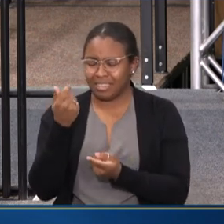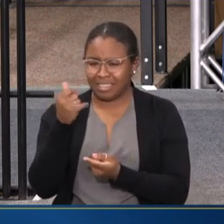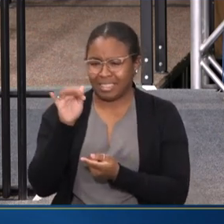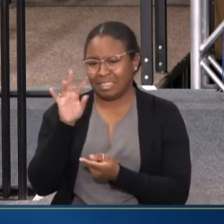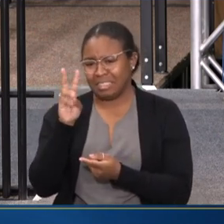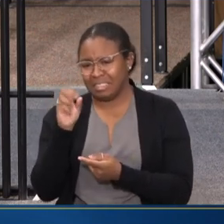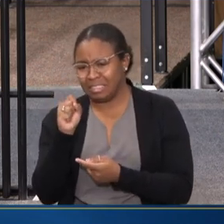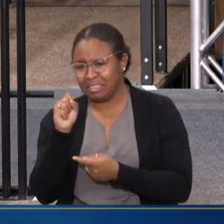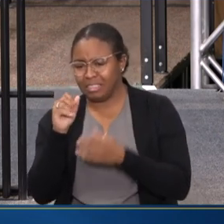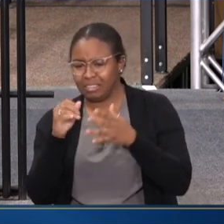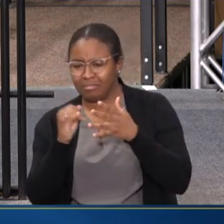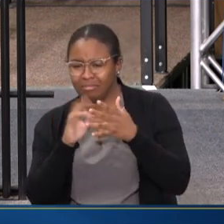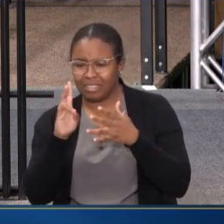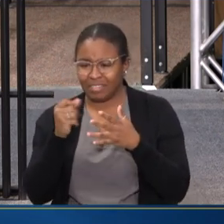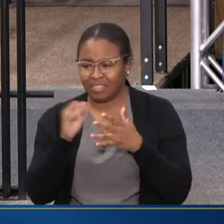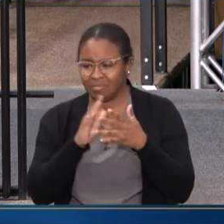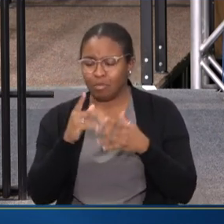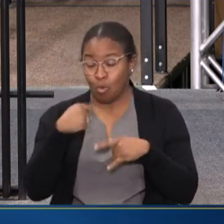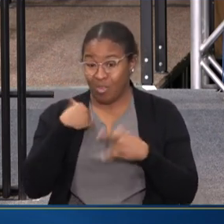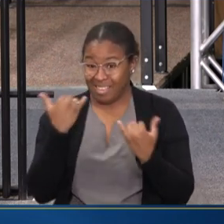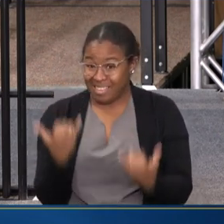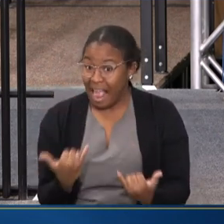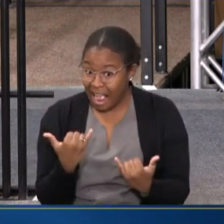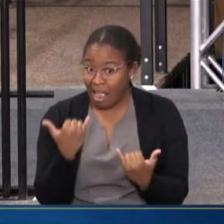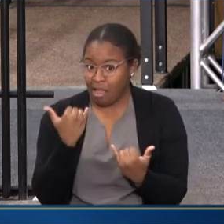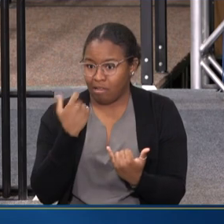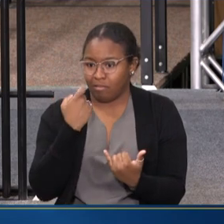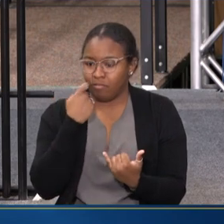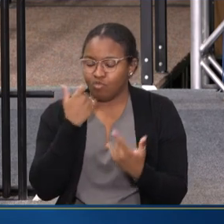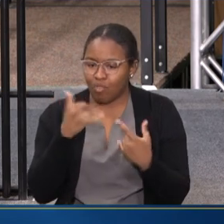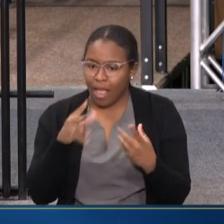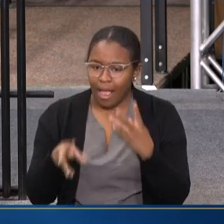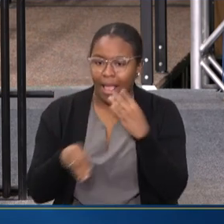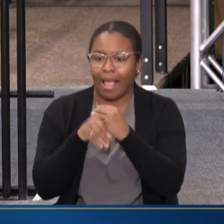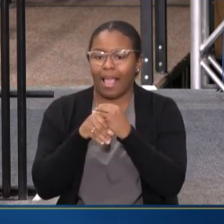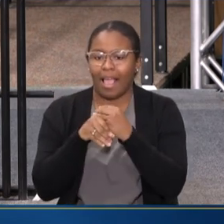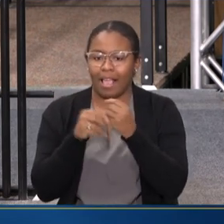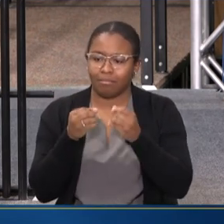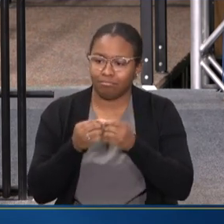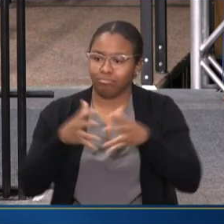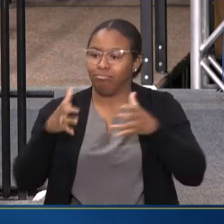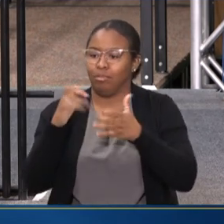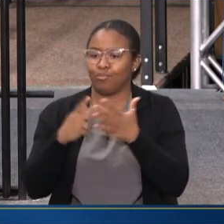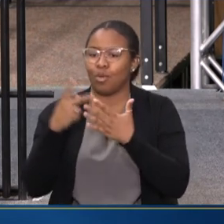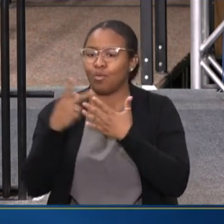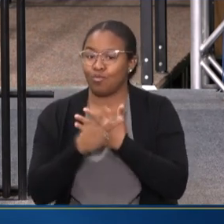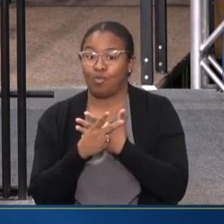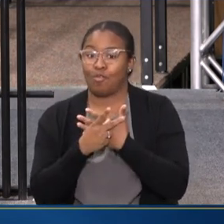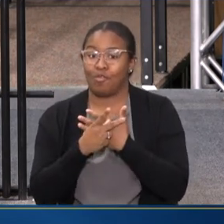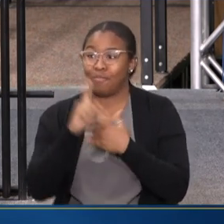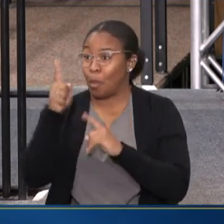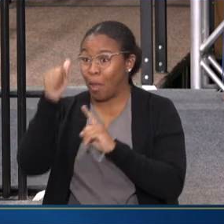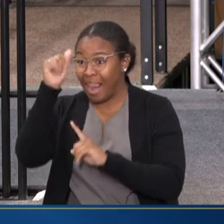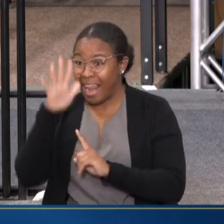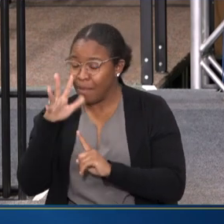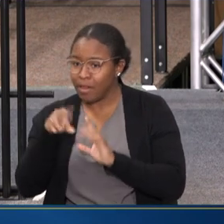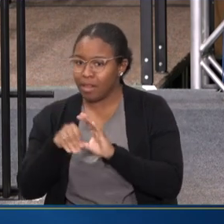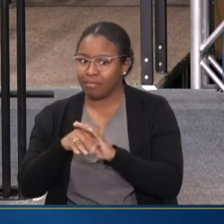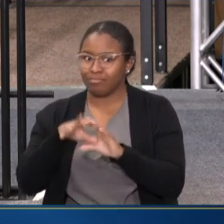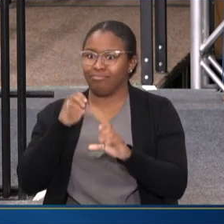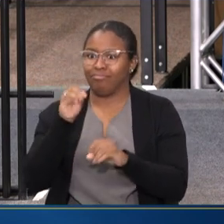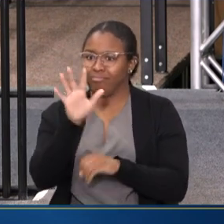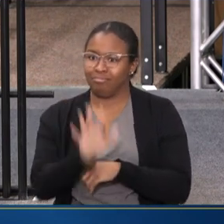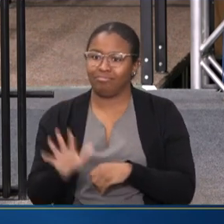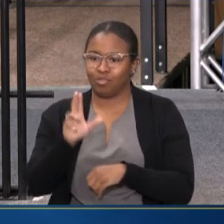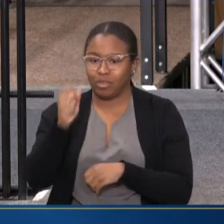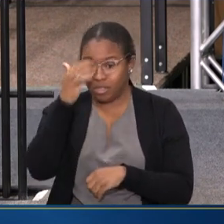AND WE ARE JUST NOW CURRENTLY LOOKING AT EXPANDING THAT PROGRAM OUTSIDE OF ALASKA. IF YOU'VE BEEN THERE, THEY'LL